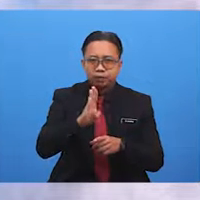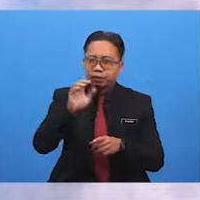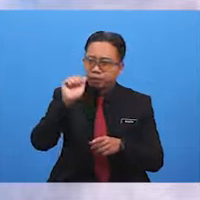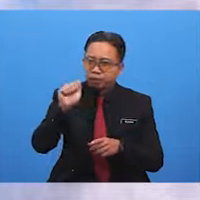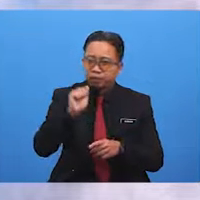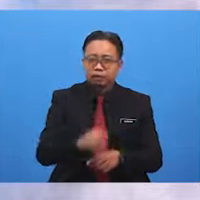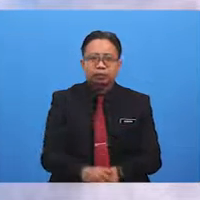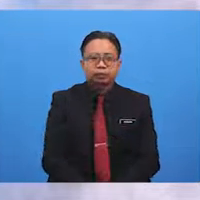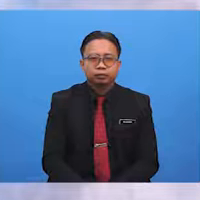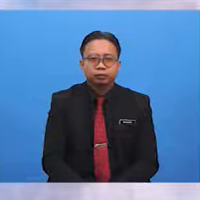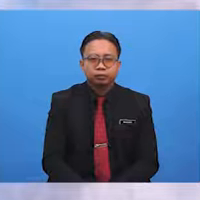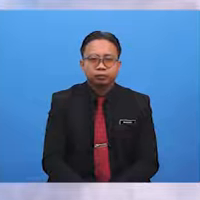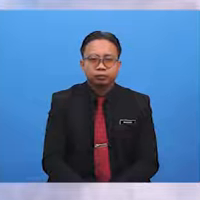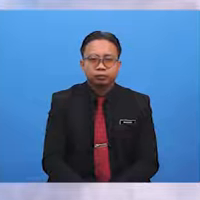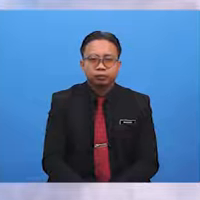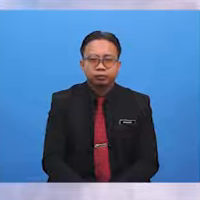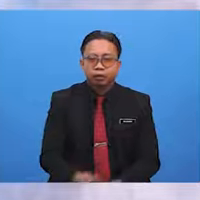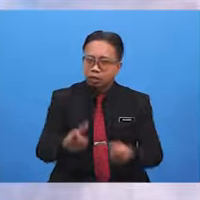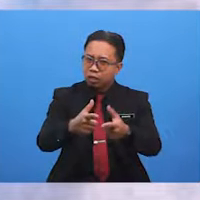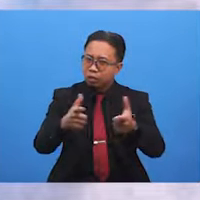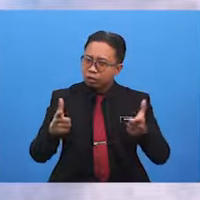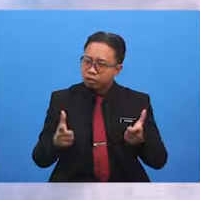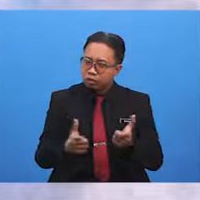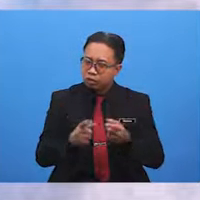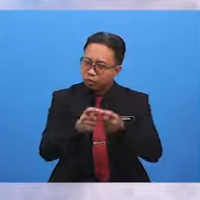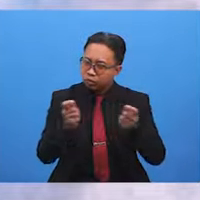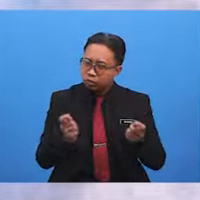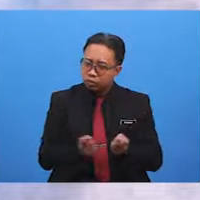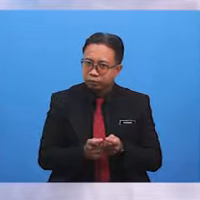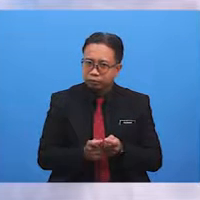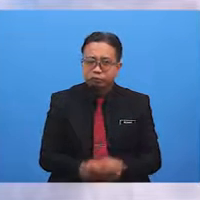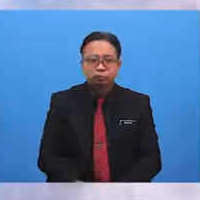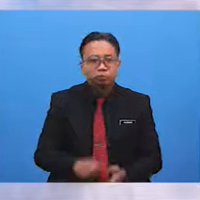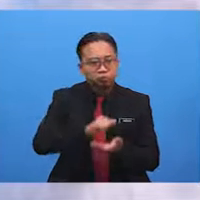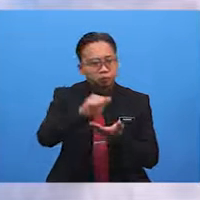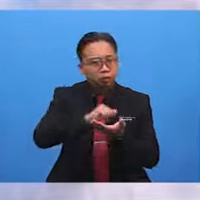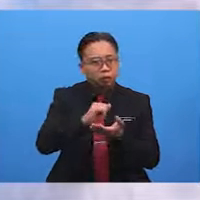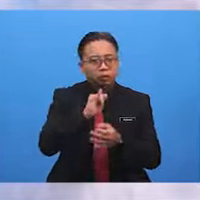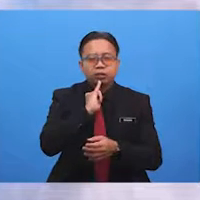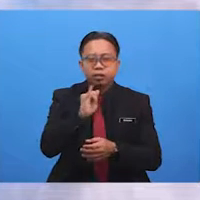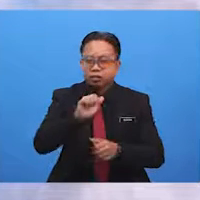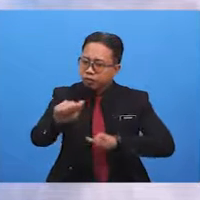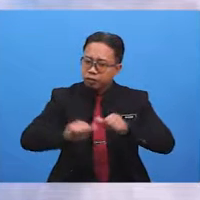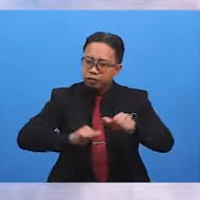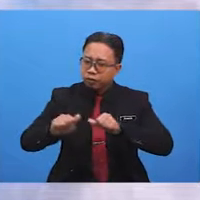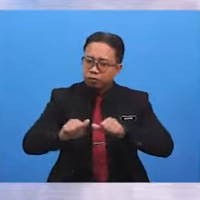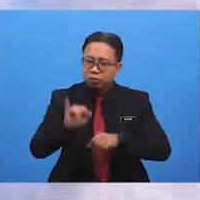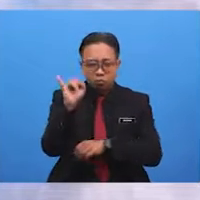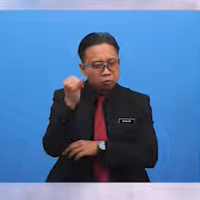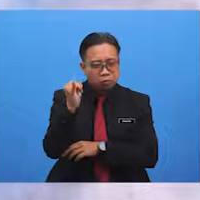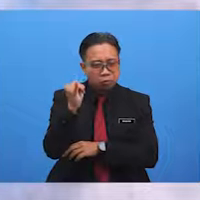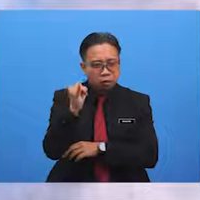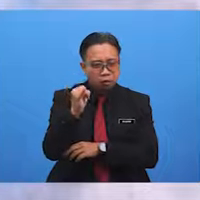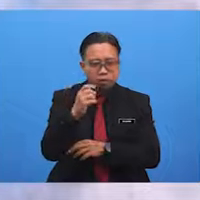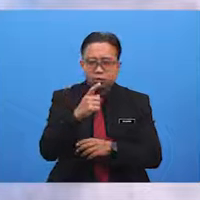shed. Because it is a location. Scrubbing is an activity, so that cannot be the correct